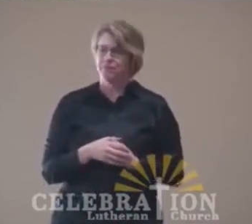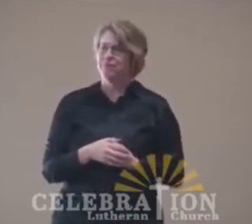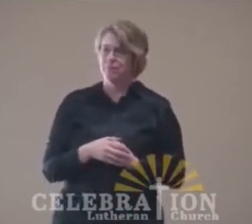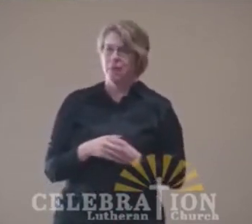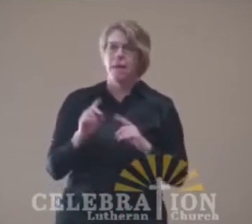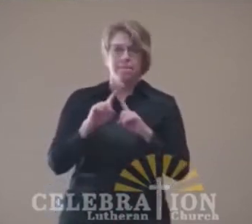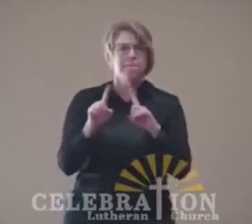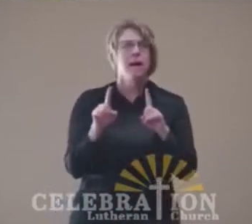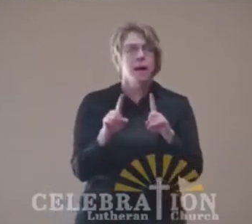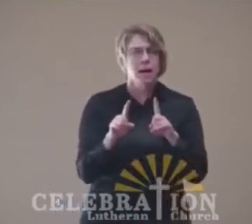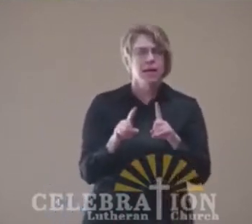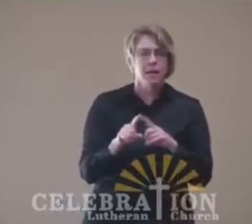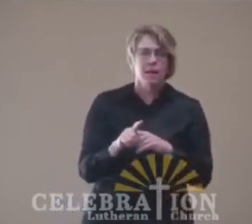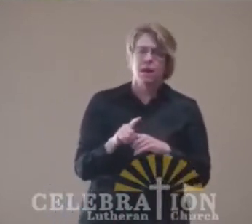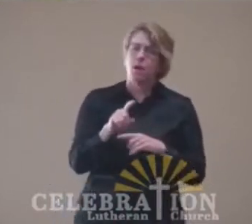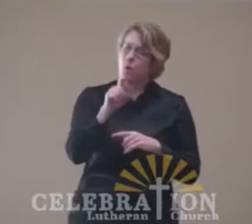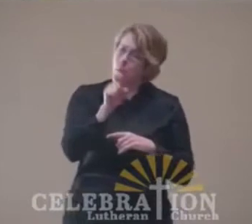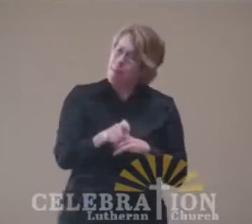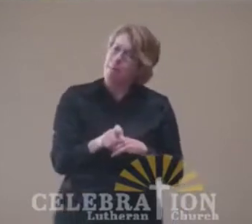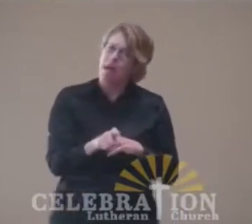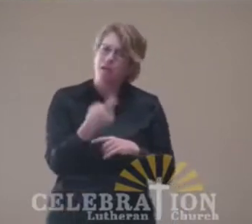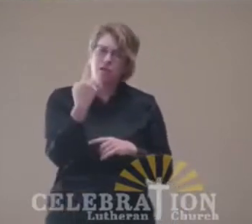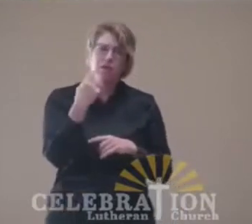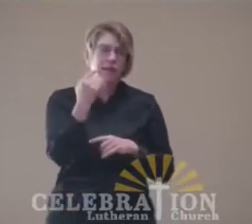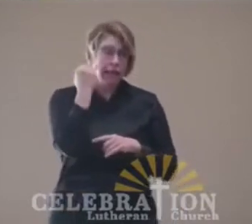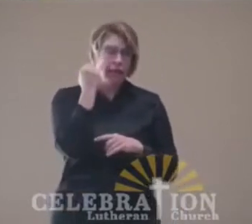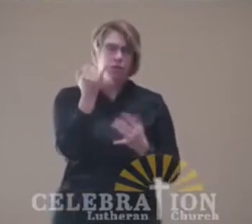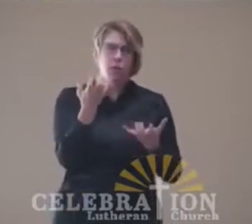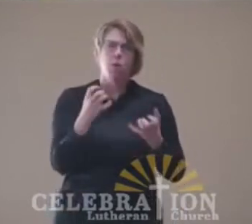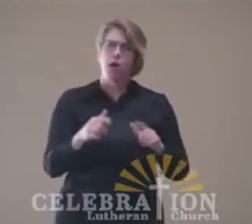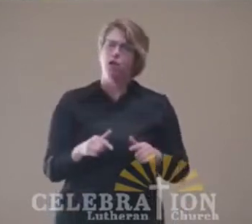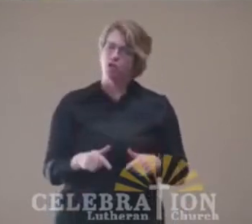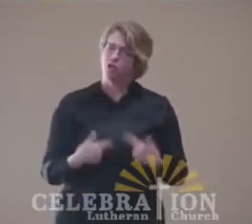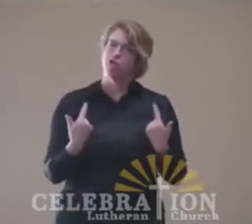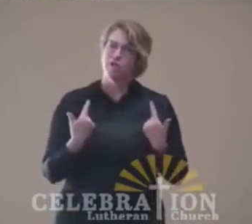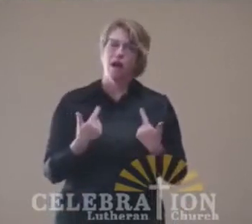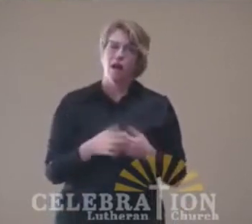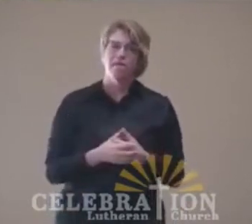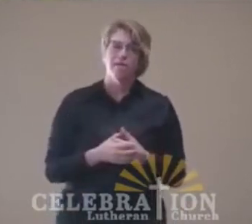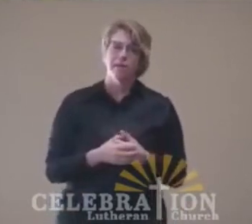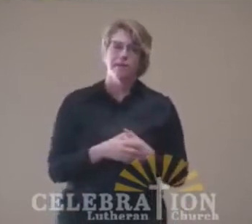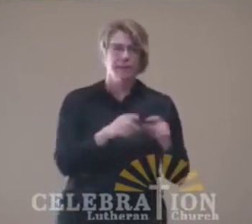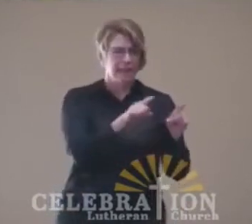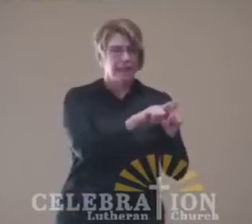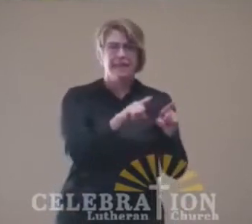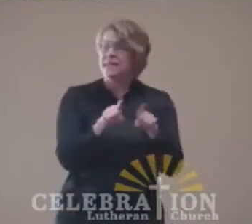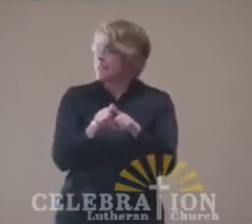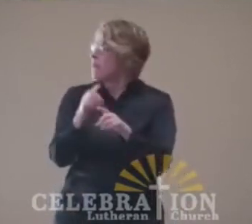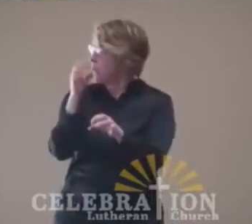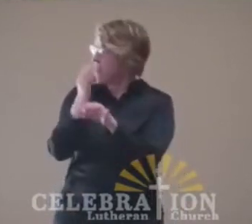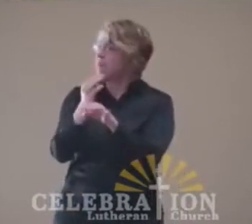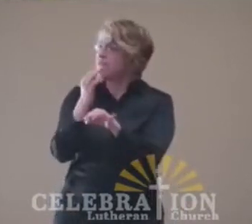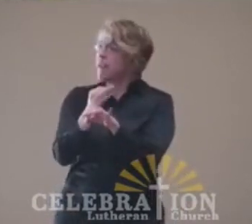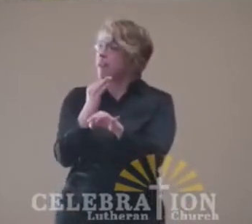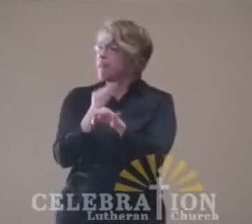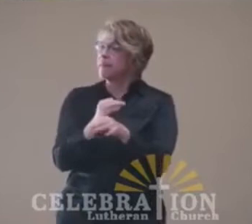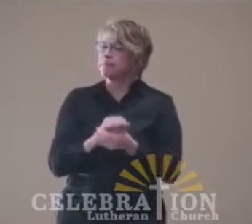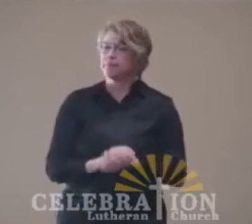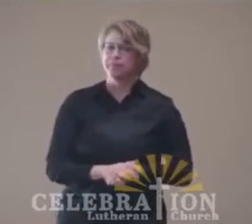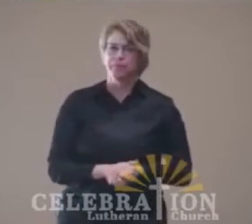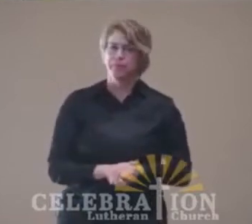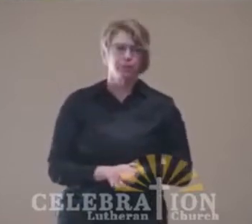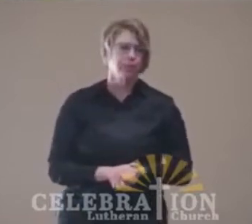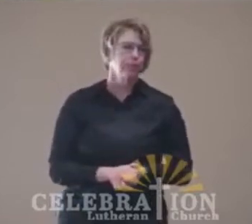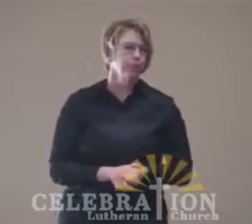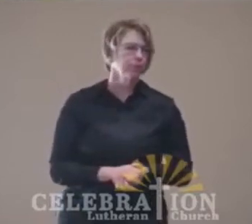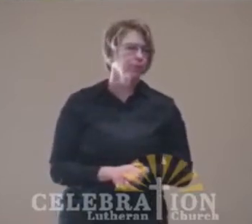essential for our survival. And so it is with the life of faith. In fact, not